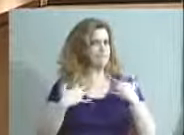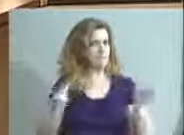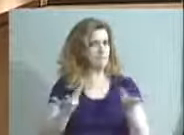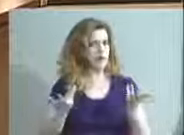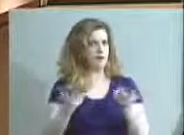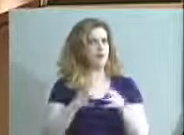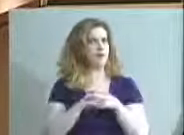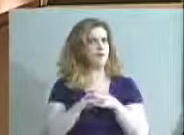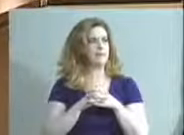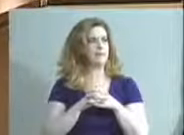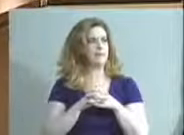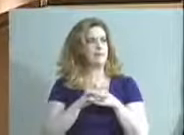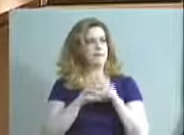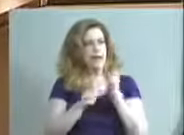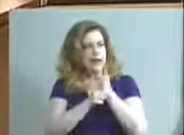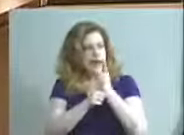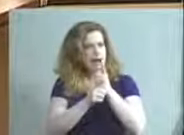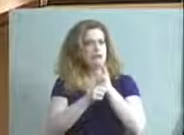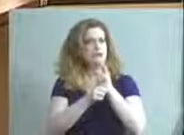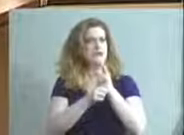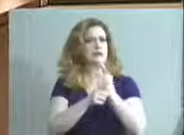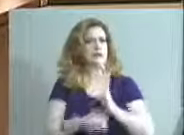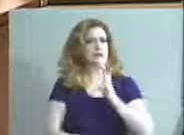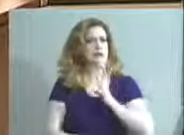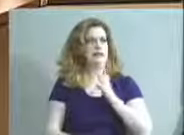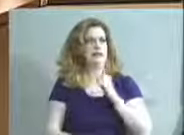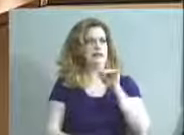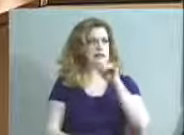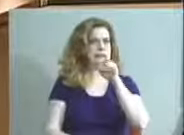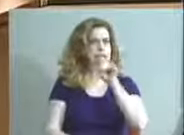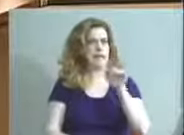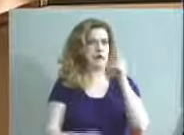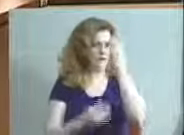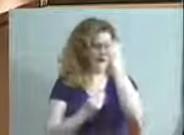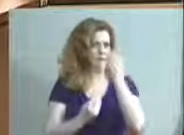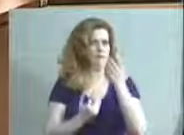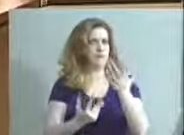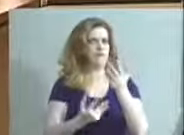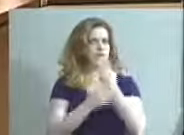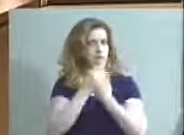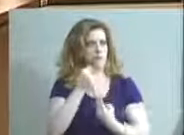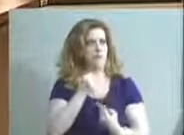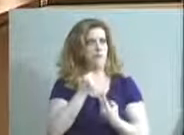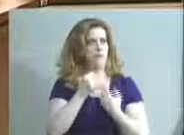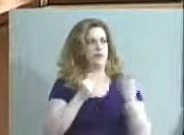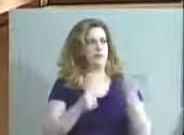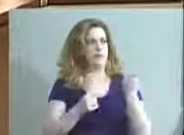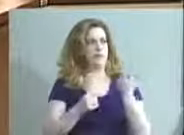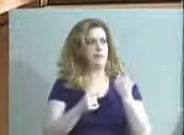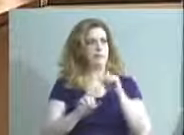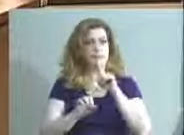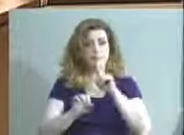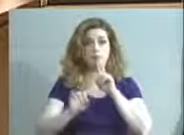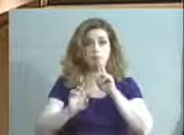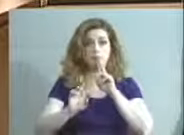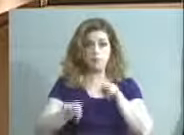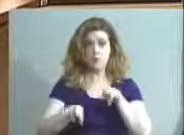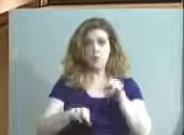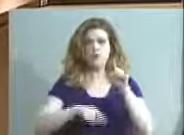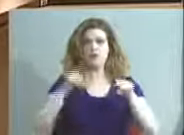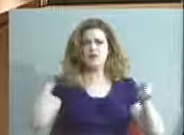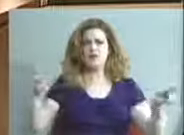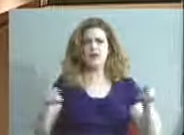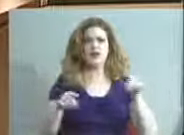accuracy and integrity of the information, both that is being reported to our various